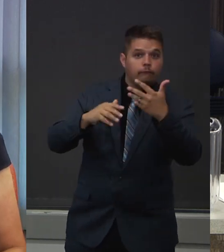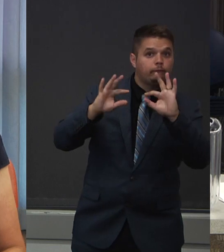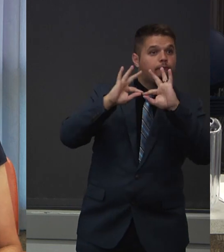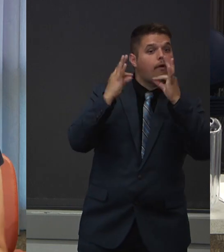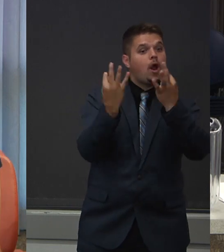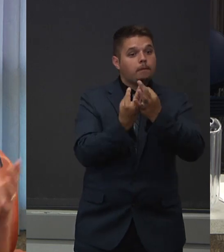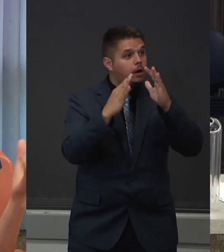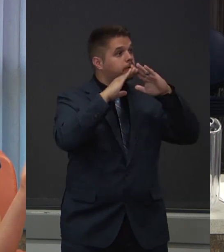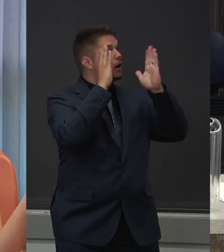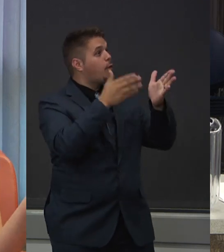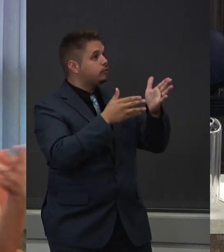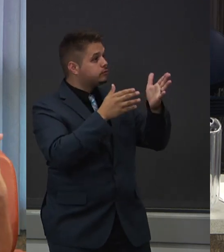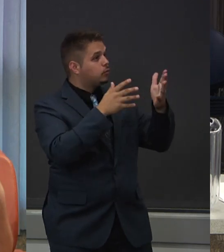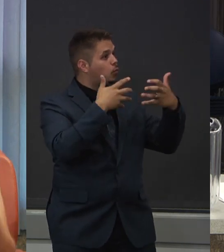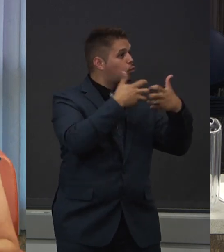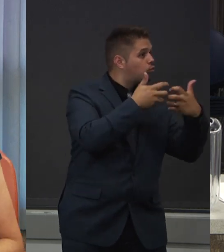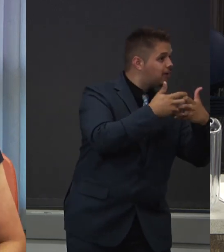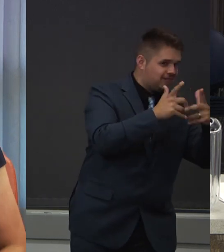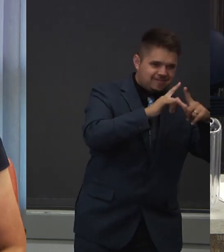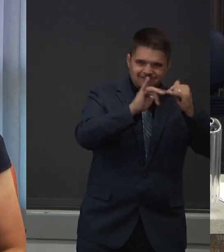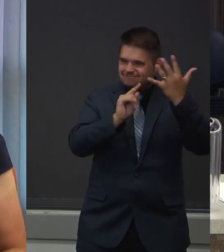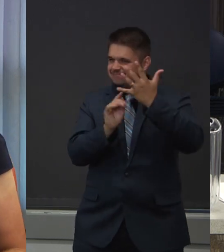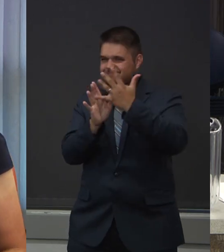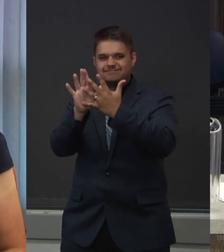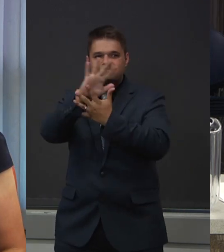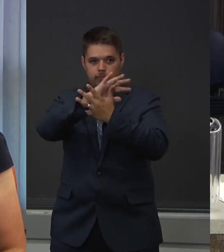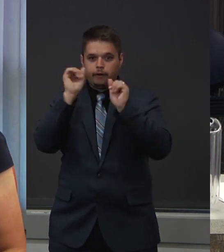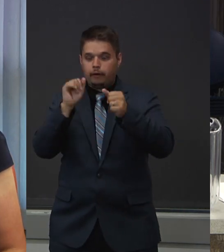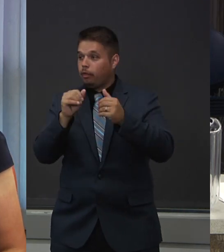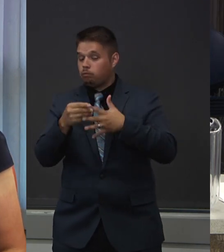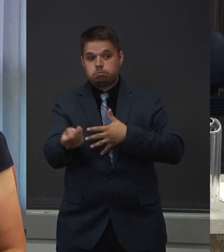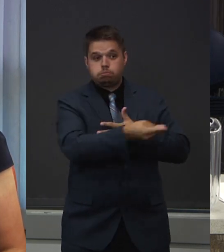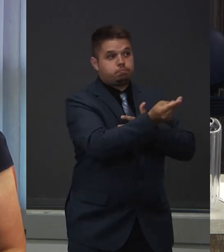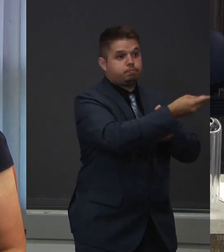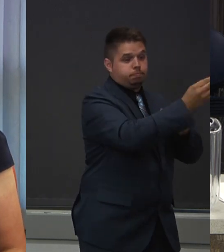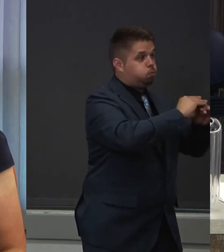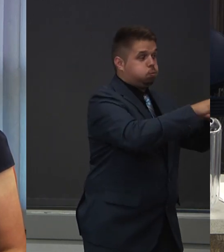Our guidance encourages testing in all of those populations.